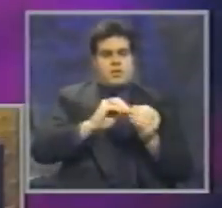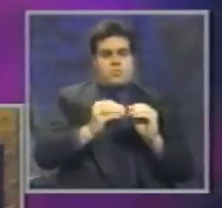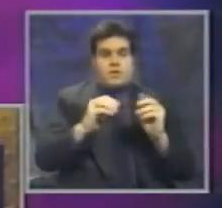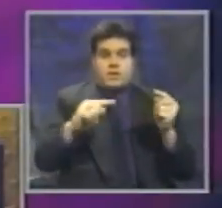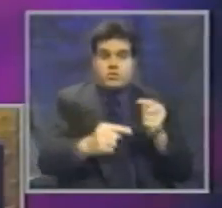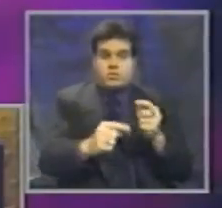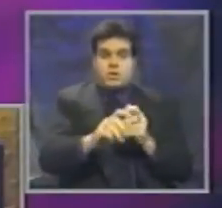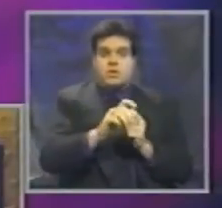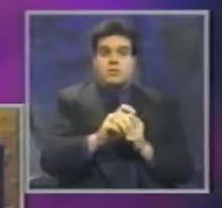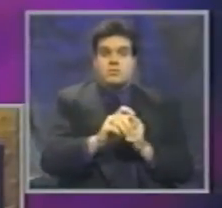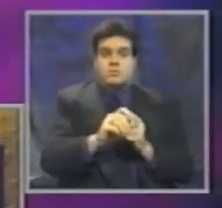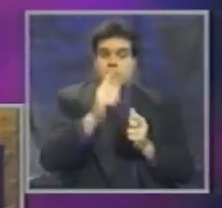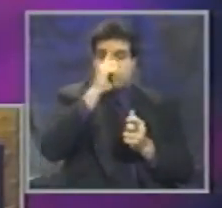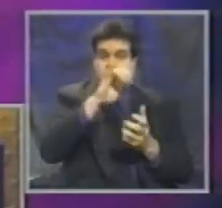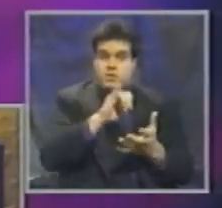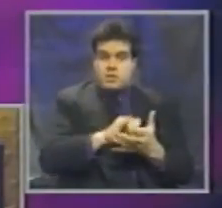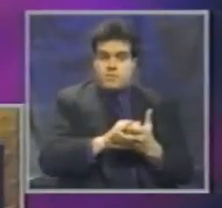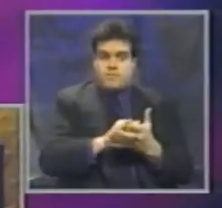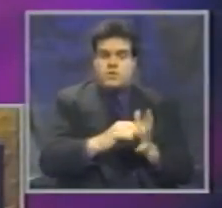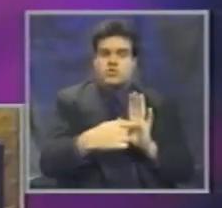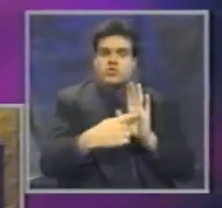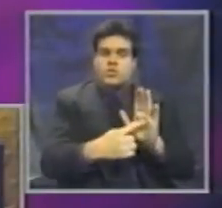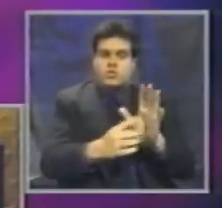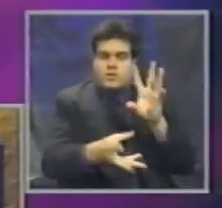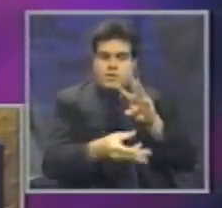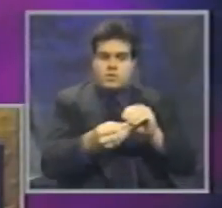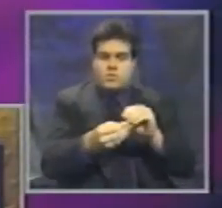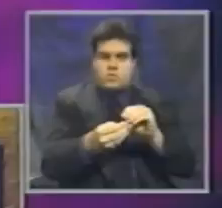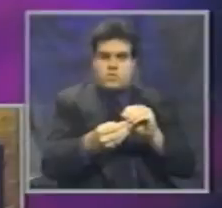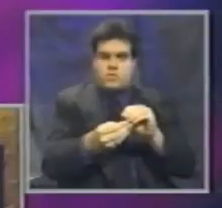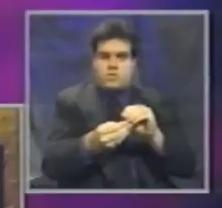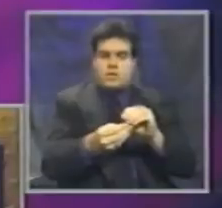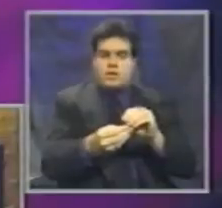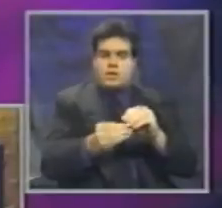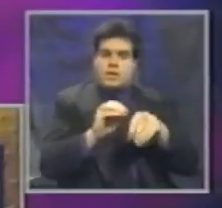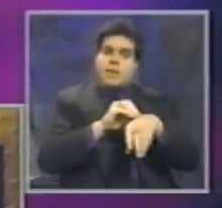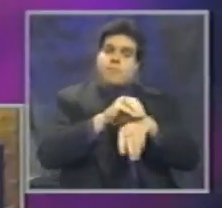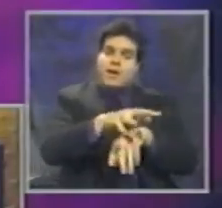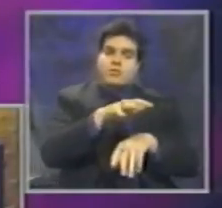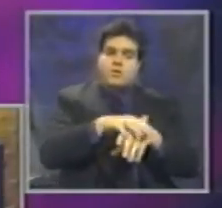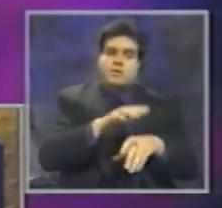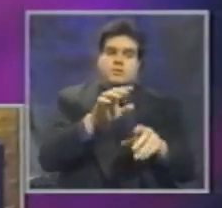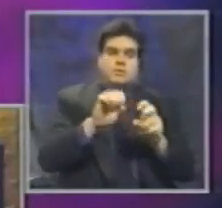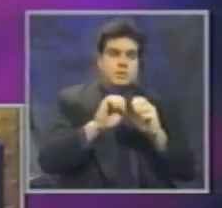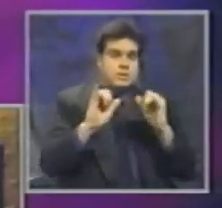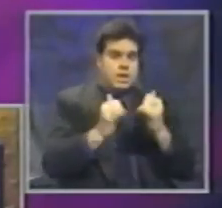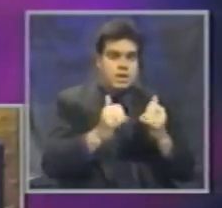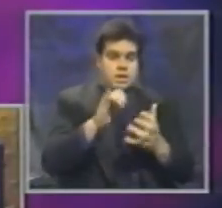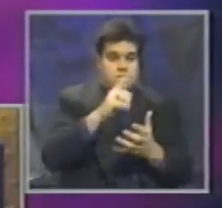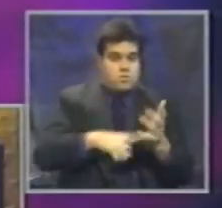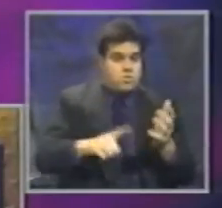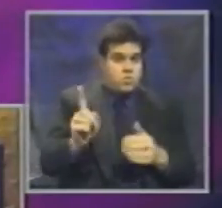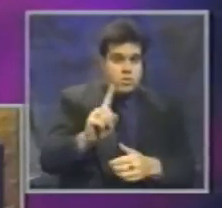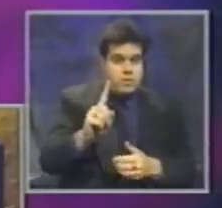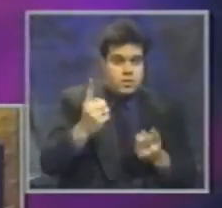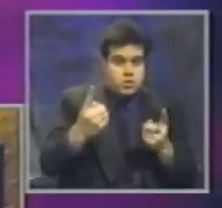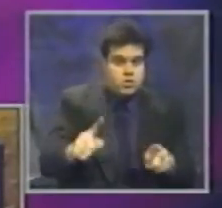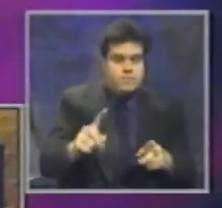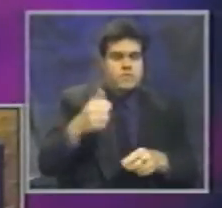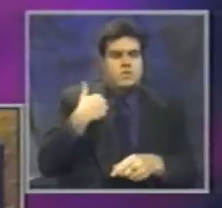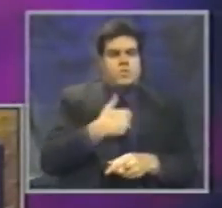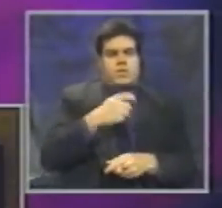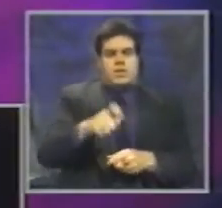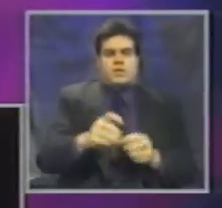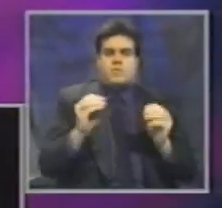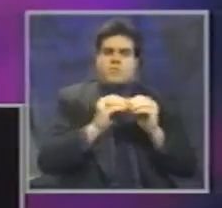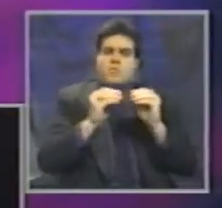according to some injury, shows the total impact on the society in which they occur. So we need to pay more attention